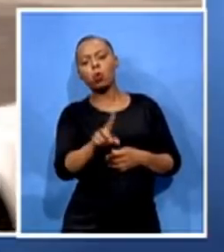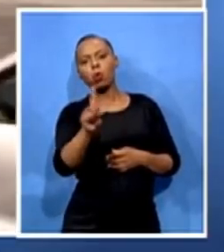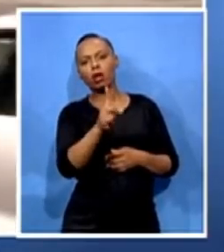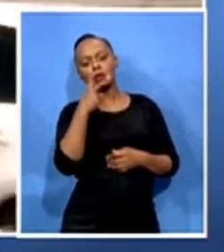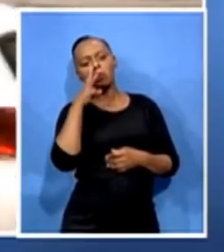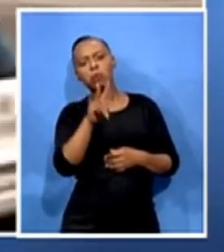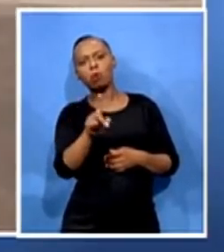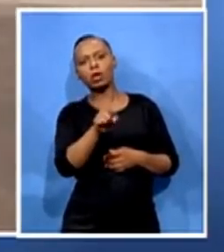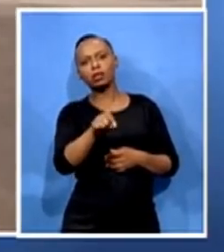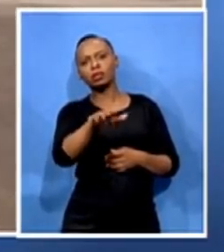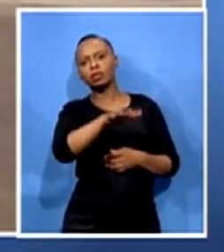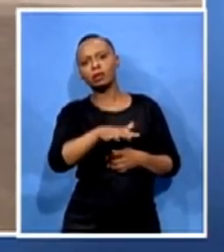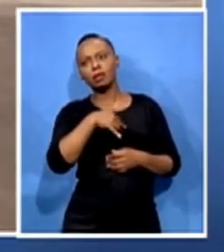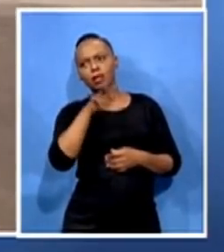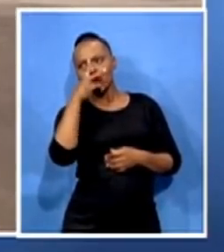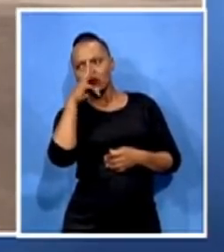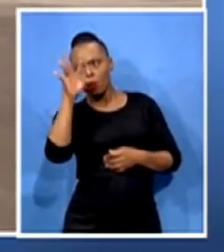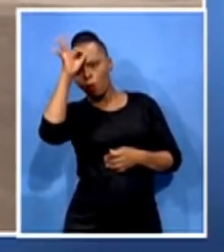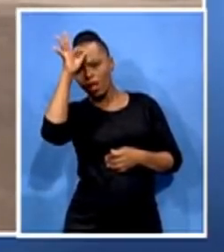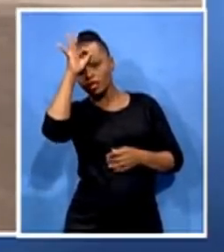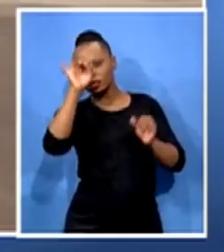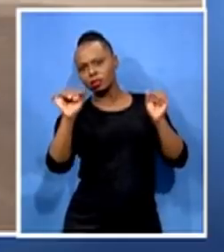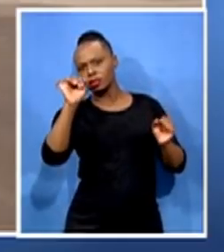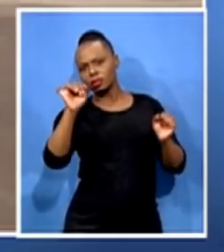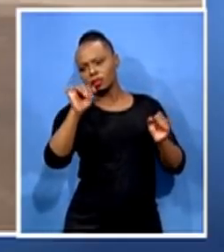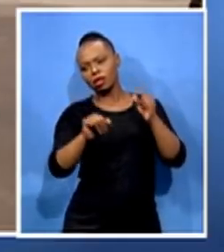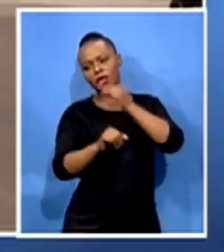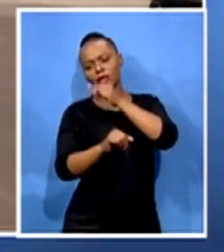you. Talk to us about police presence in the area.